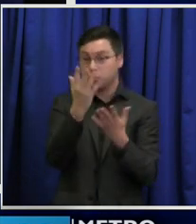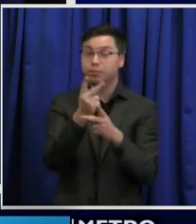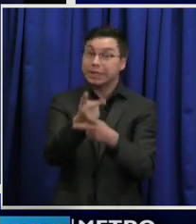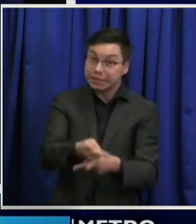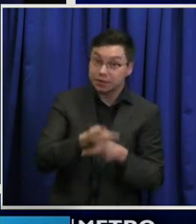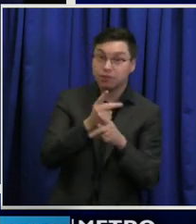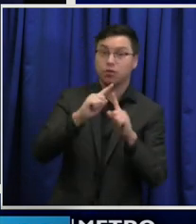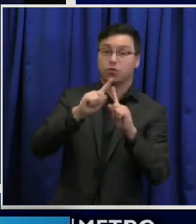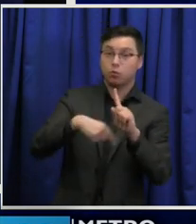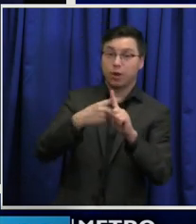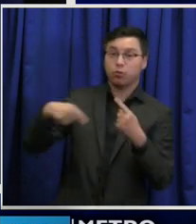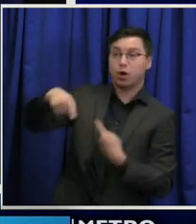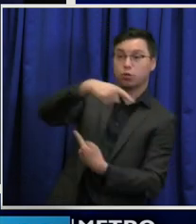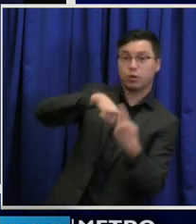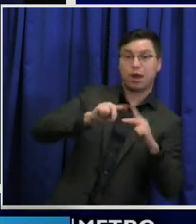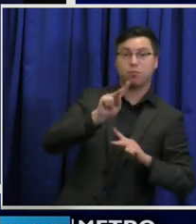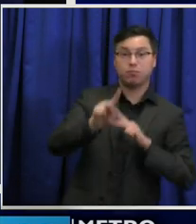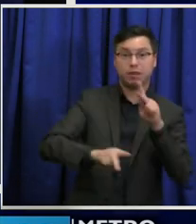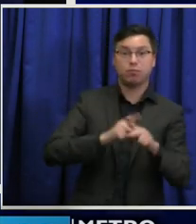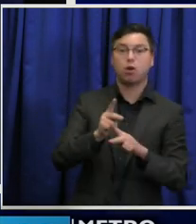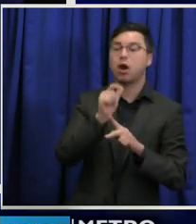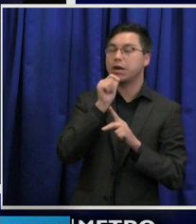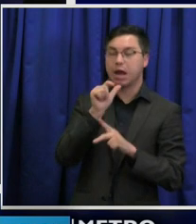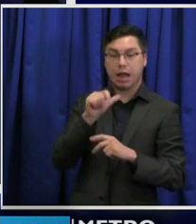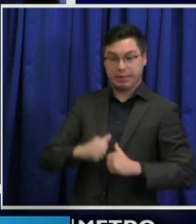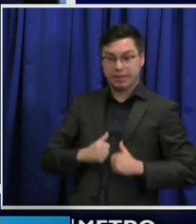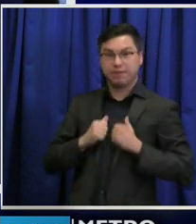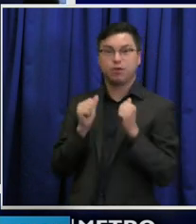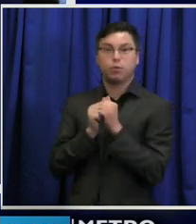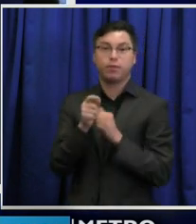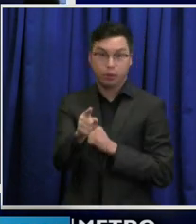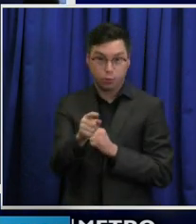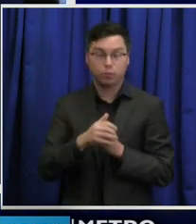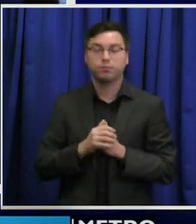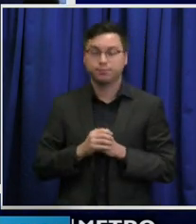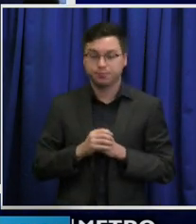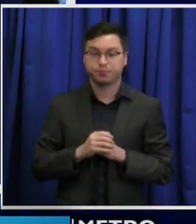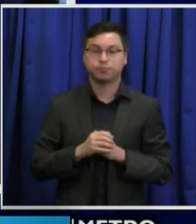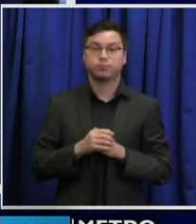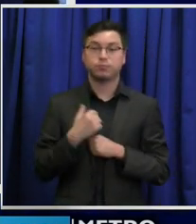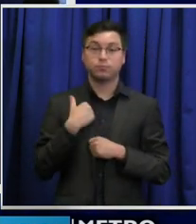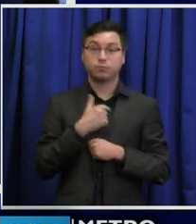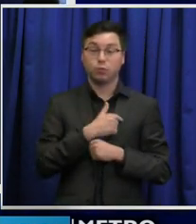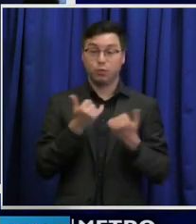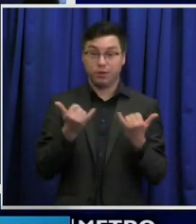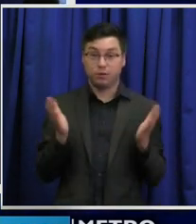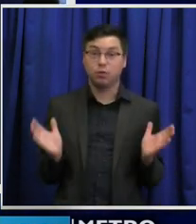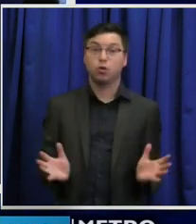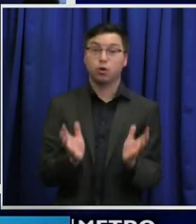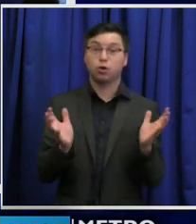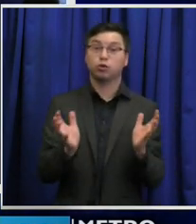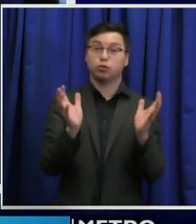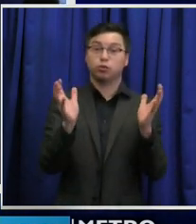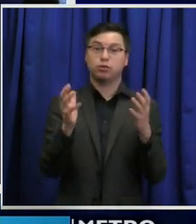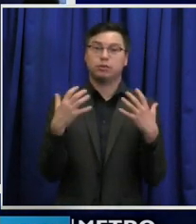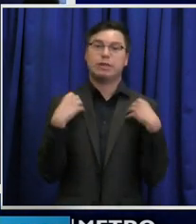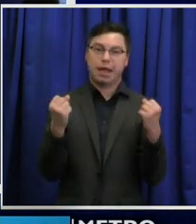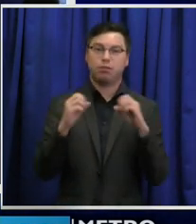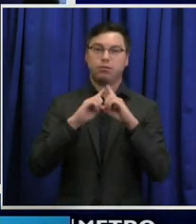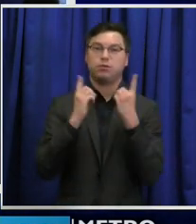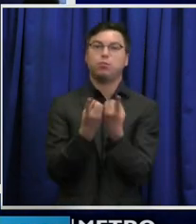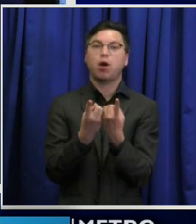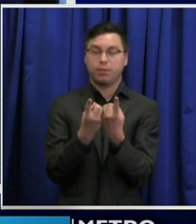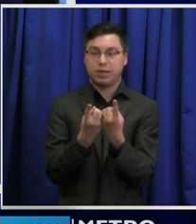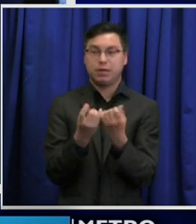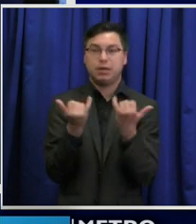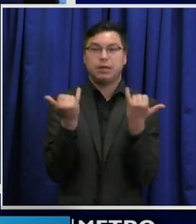outside of your household. Now, the Metro Public Health Department now urges Nashvilleians not to gather